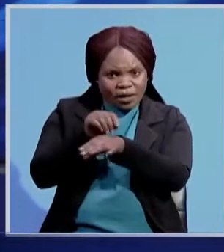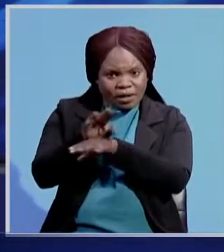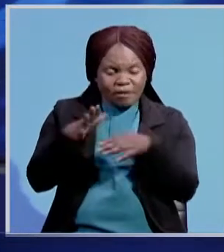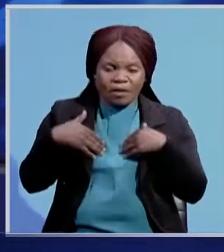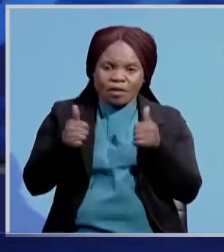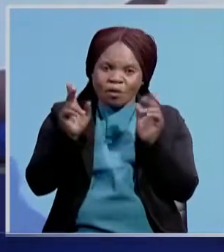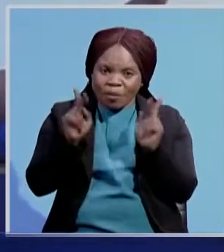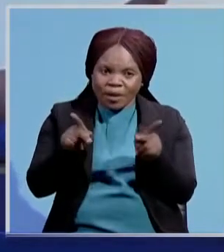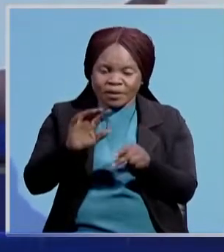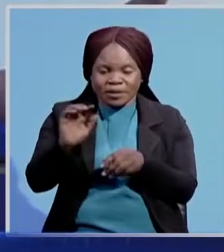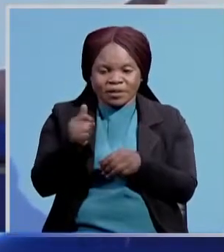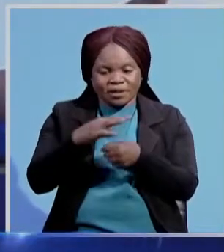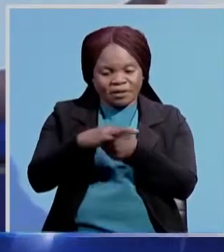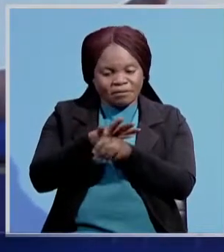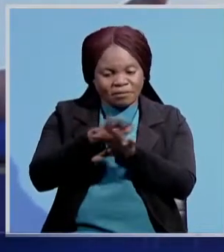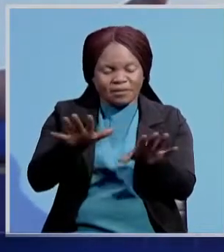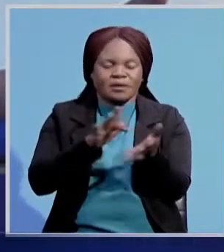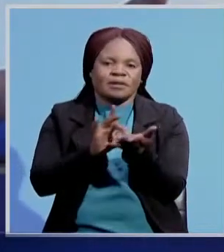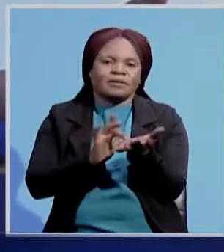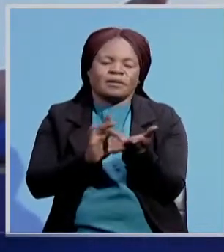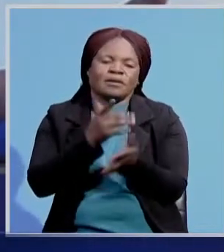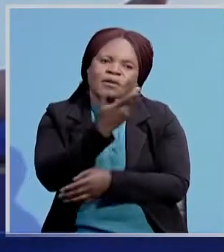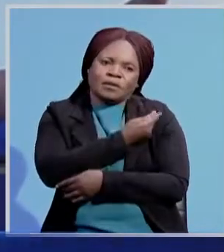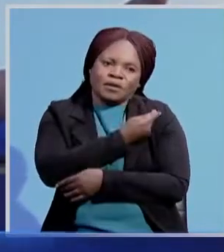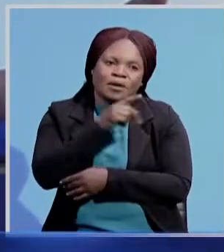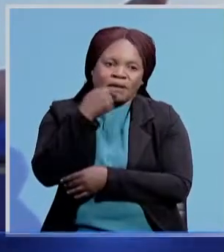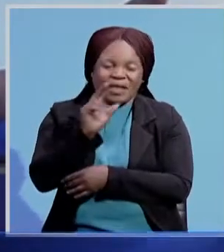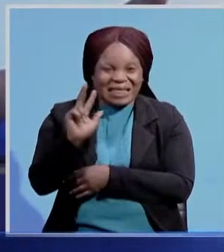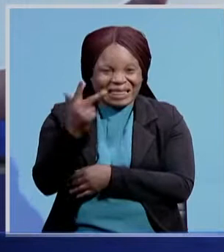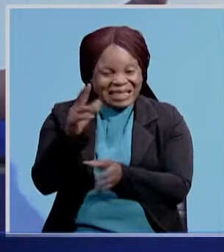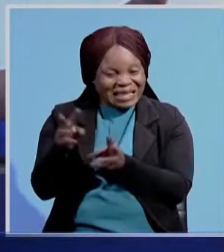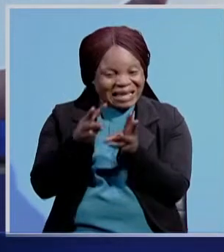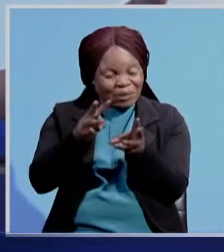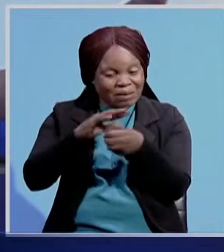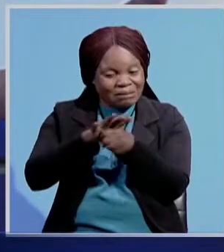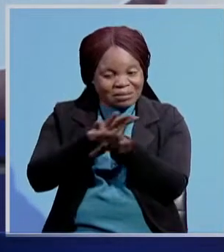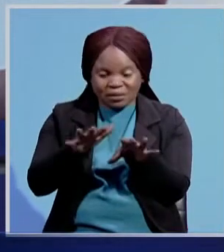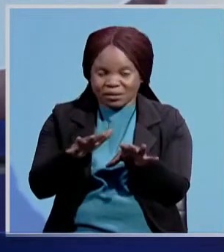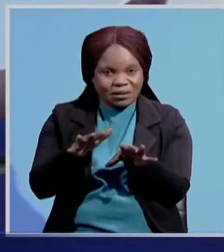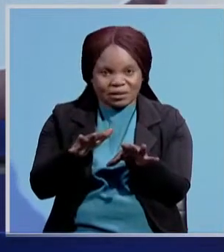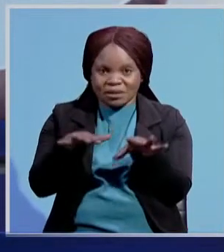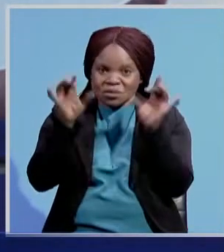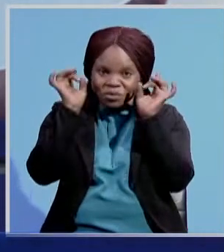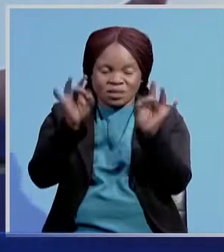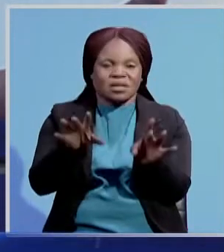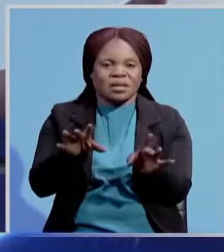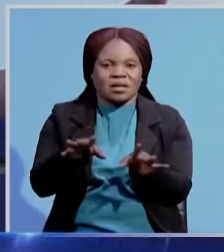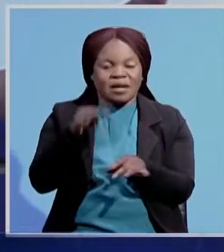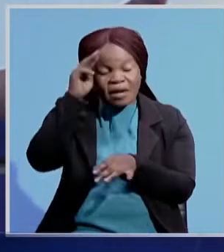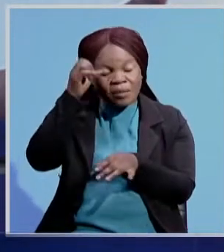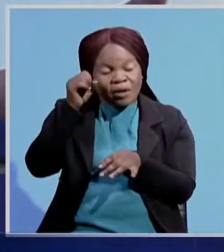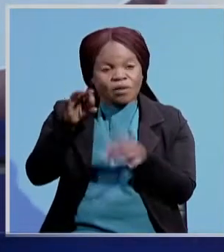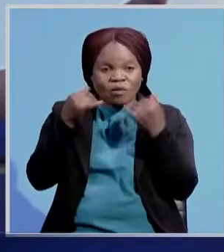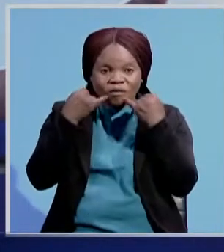personnel to take the COVID-19 job, saying the third wave of the pandemic will be lethal. Meanwhile, Minister of Information and